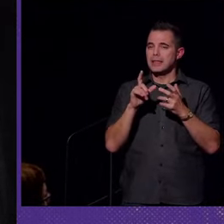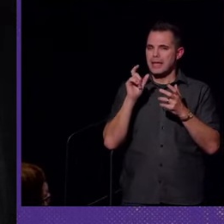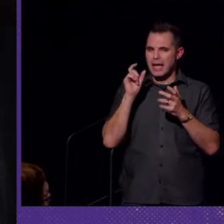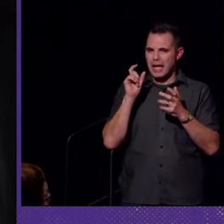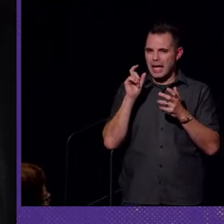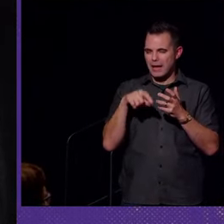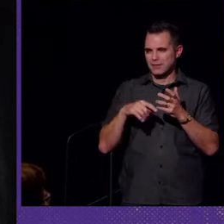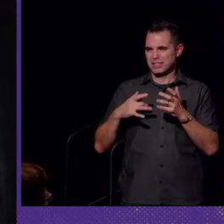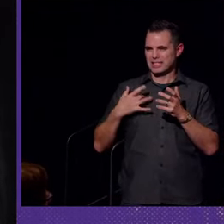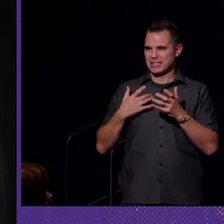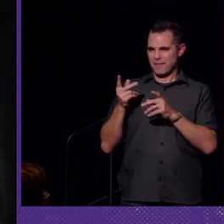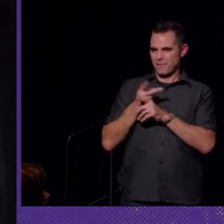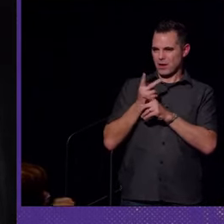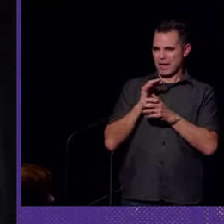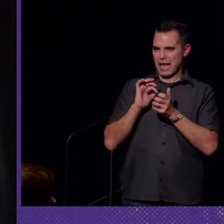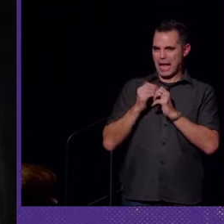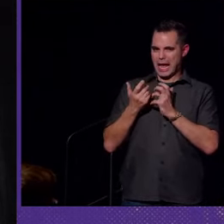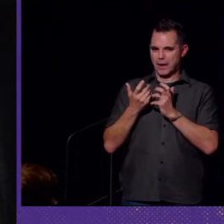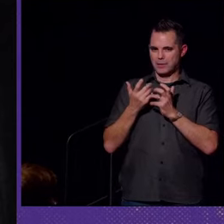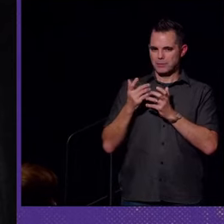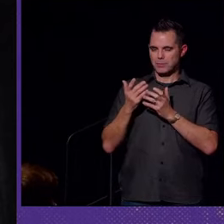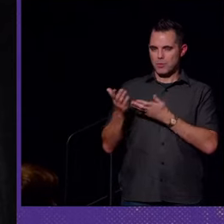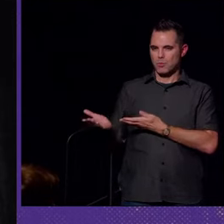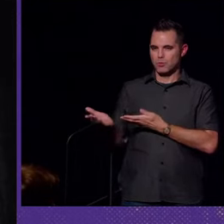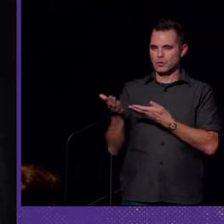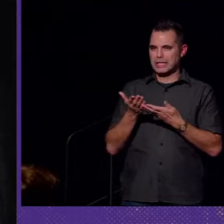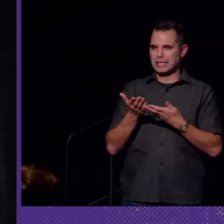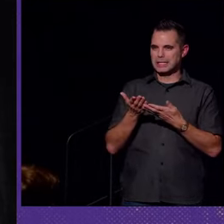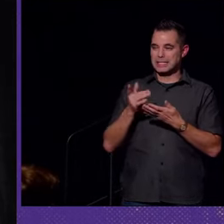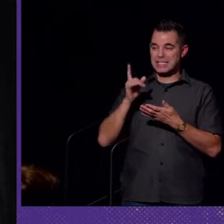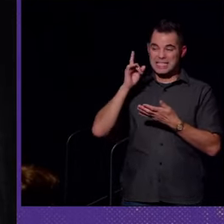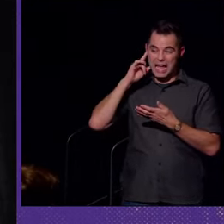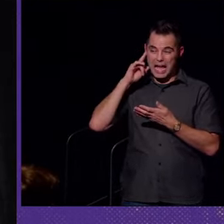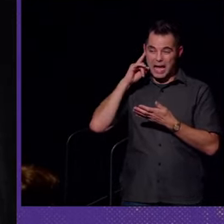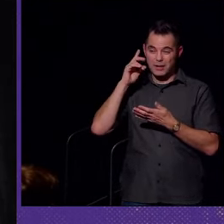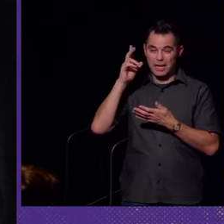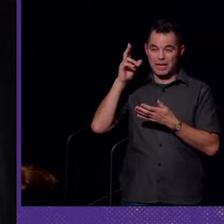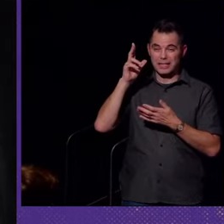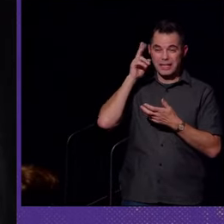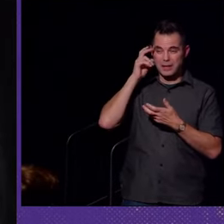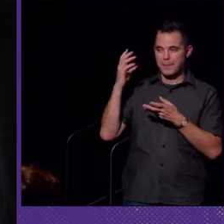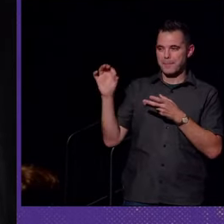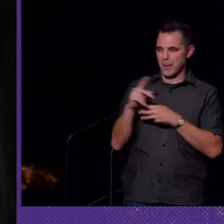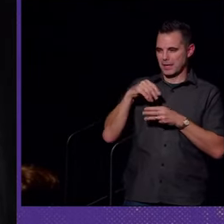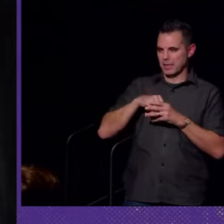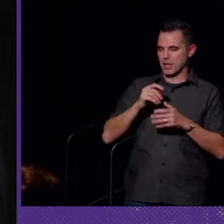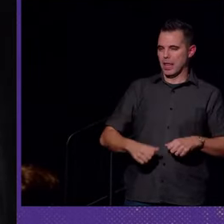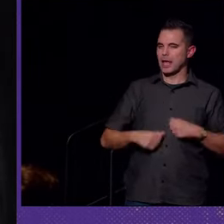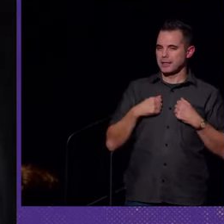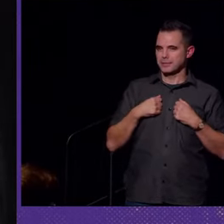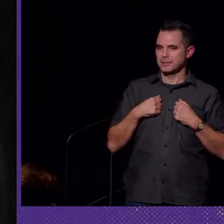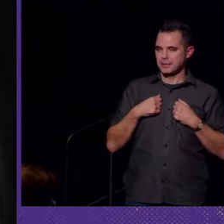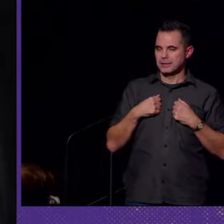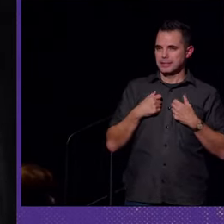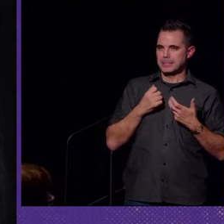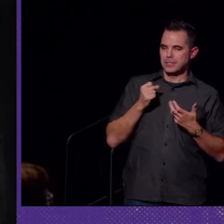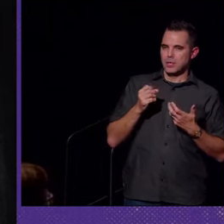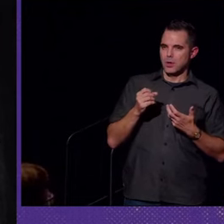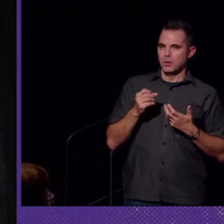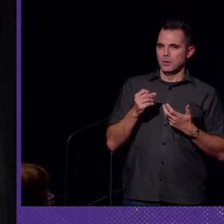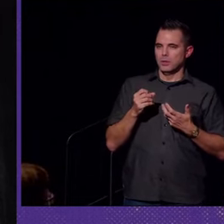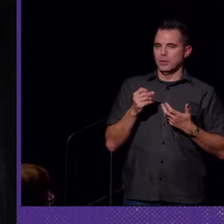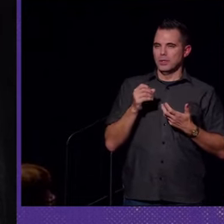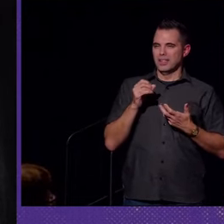to, in a sense, figure out how to bring sound and hearing back into their lives. So, um,